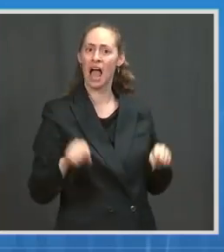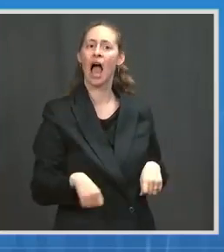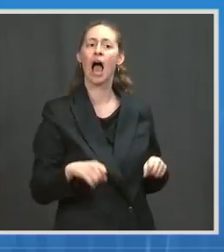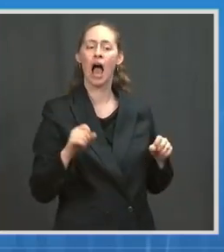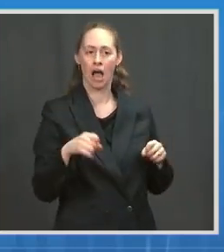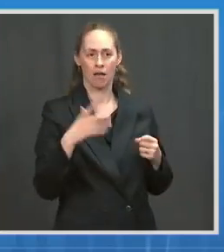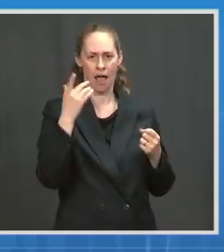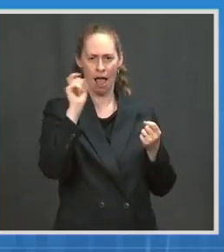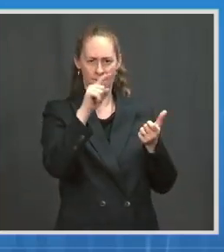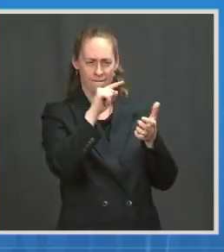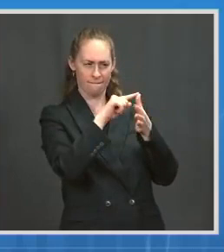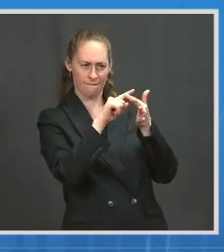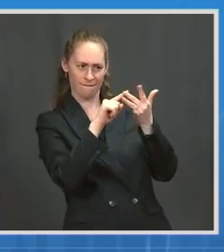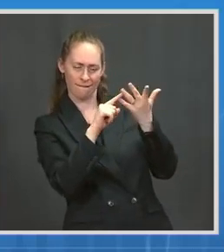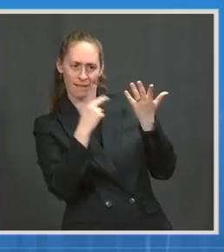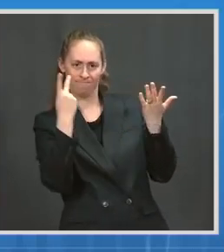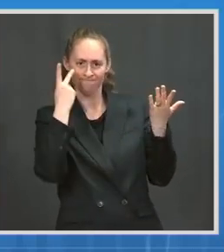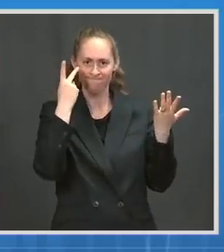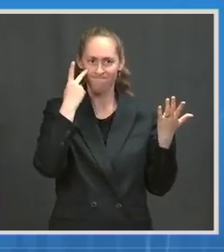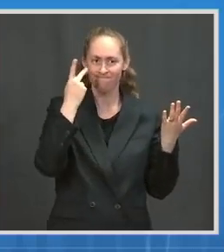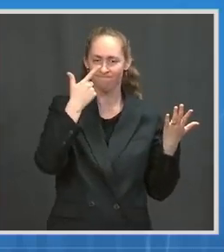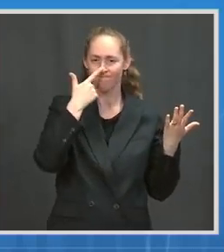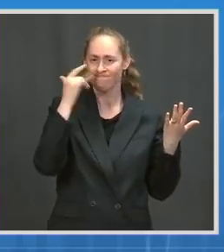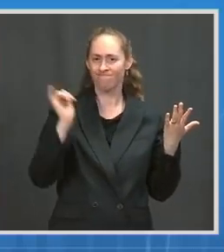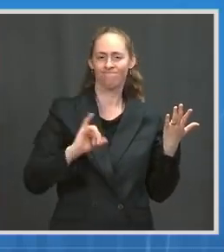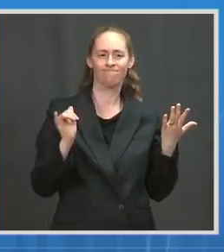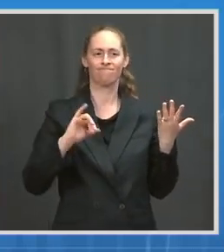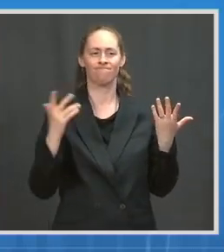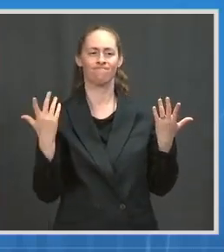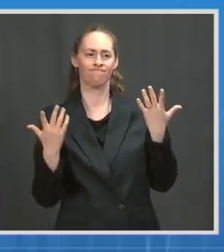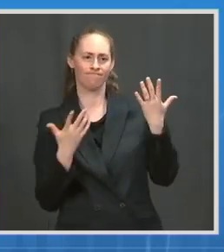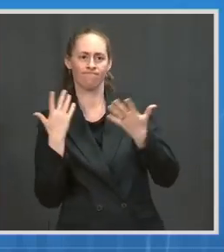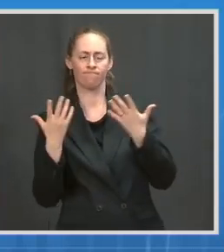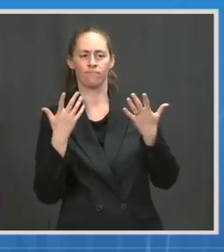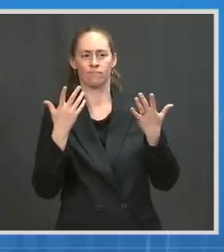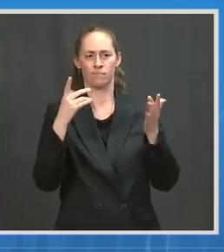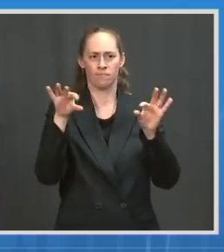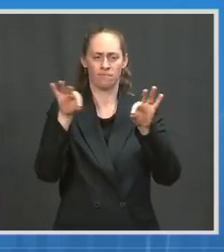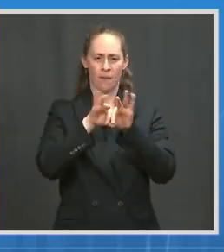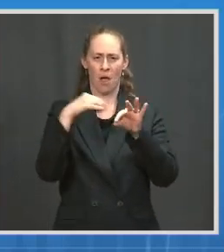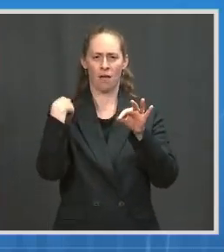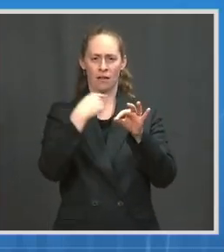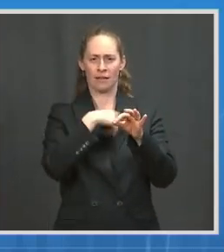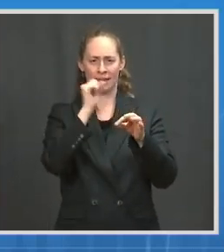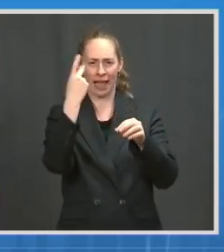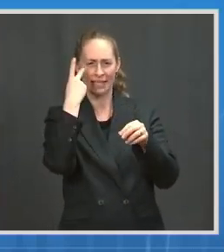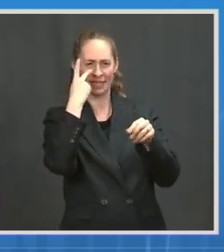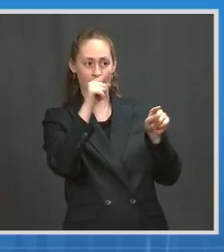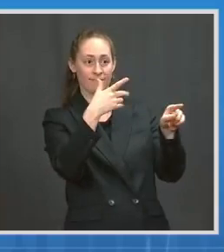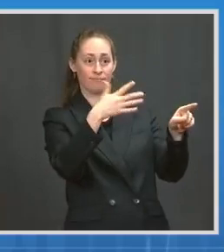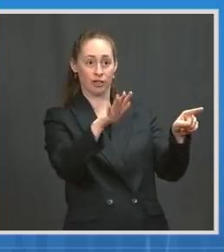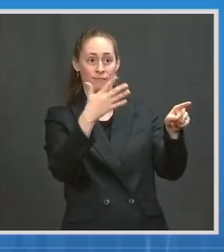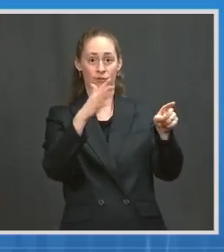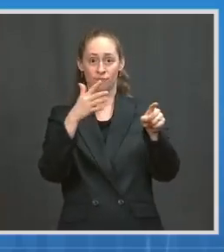bottom line is you will be seeing a clear, noticeable pulling back on some of the public health restrictions.